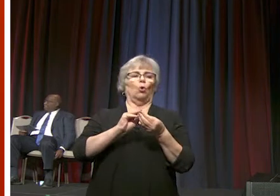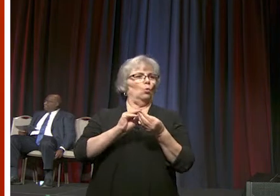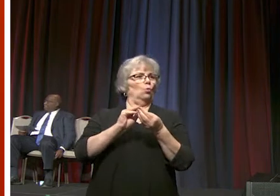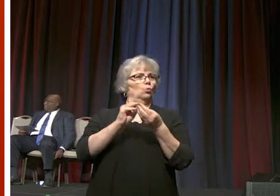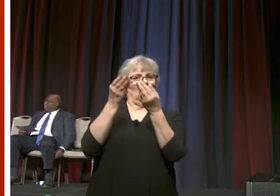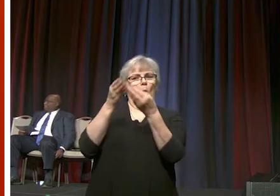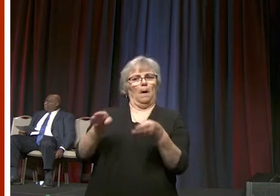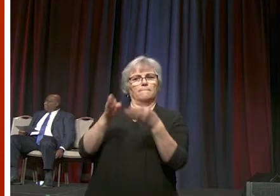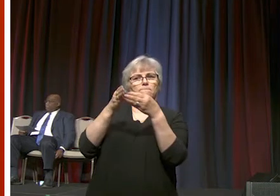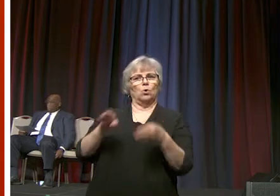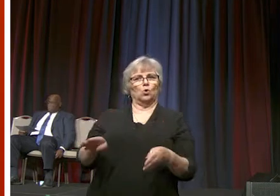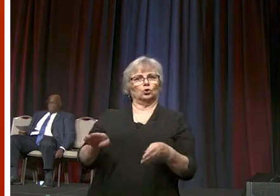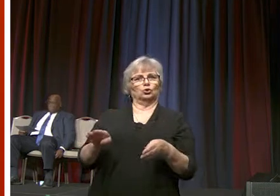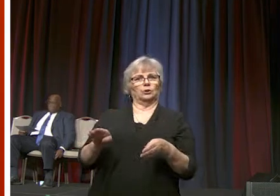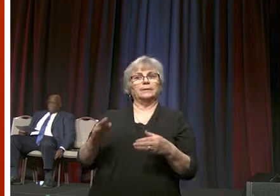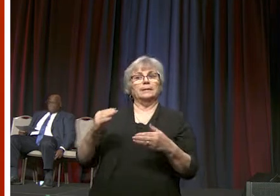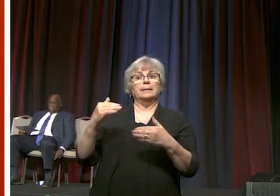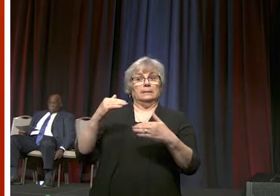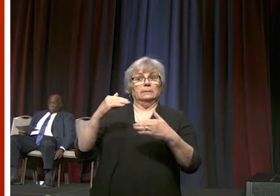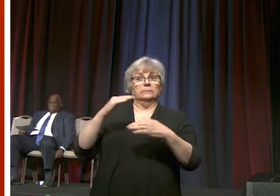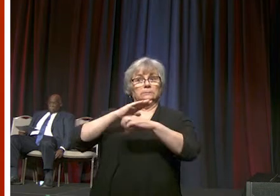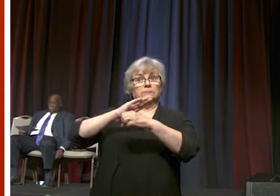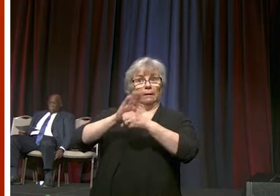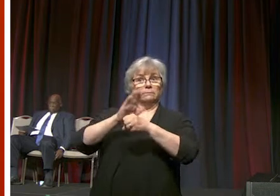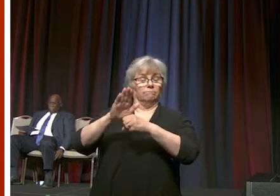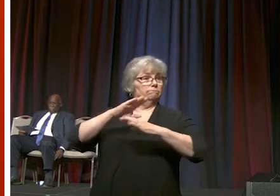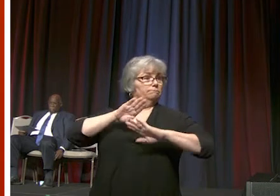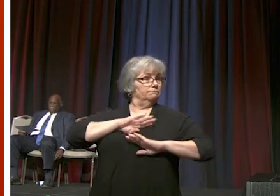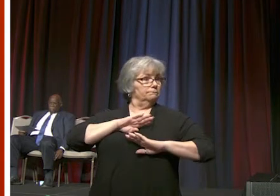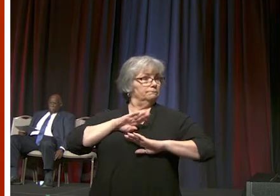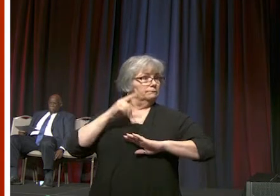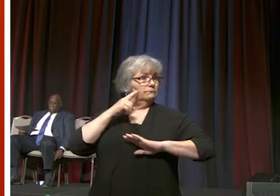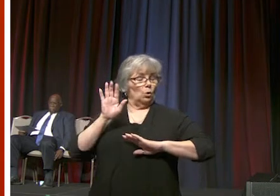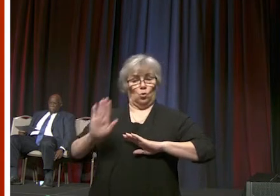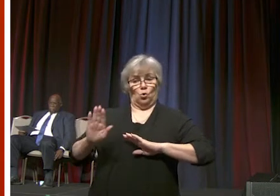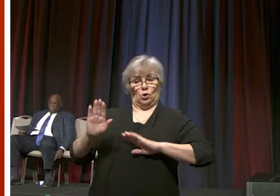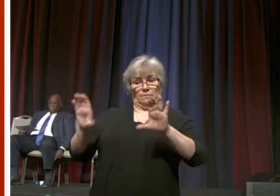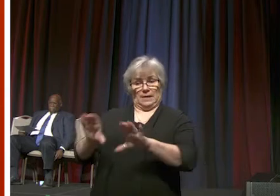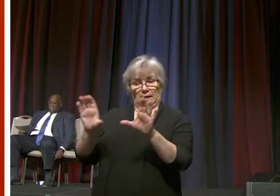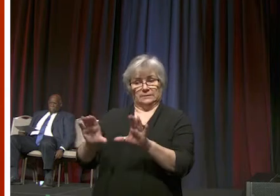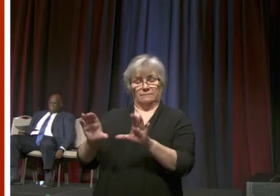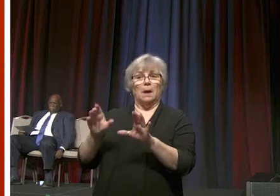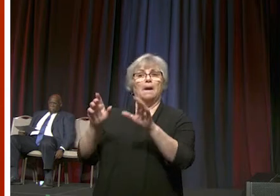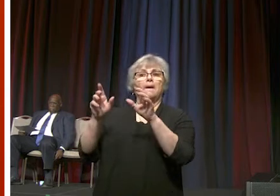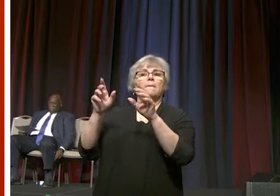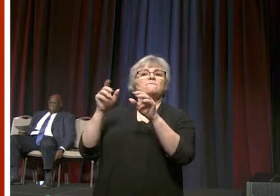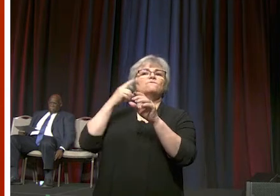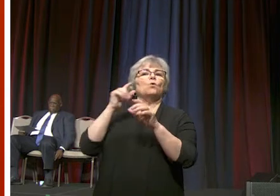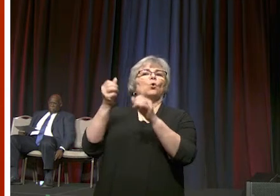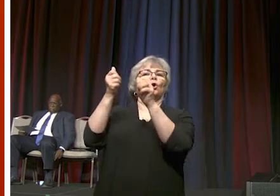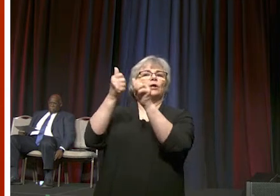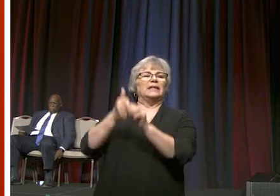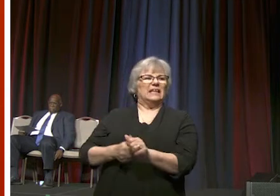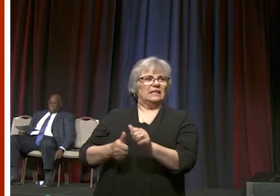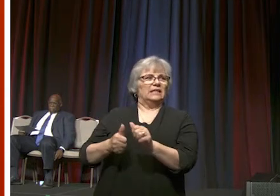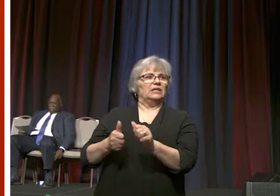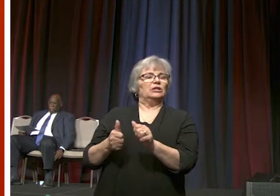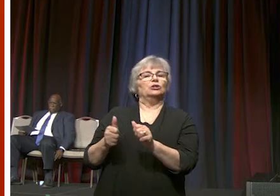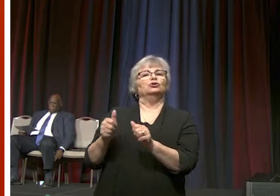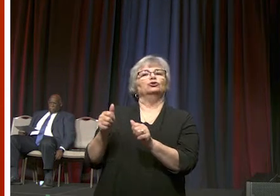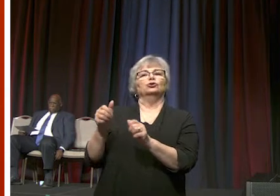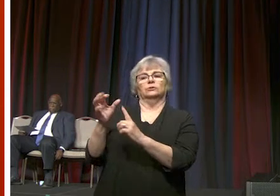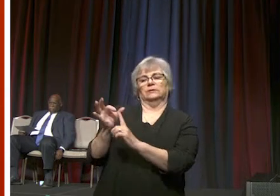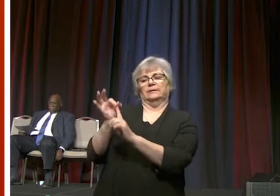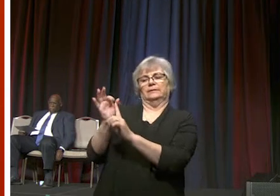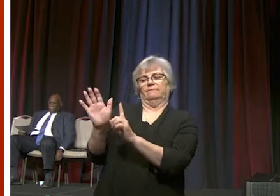sufficient to support these activities per geographic area so that minimum